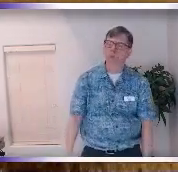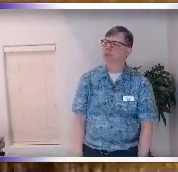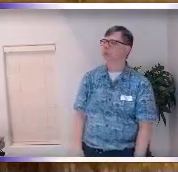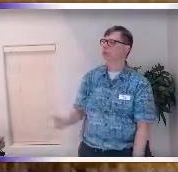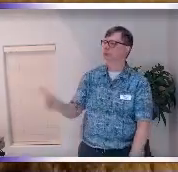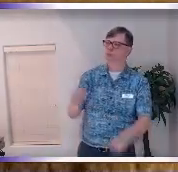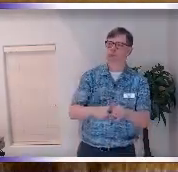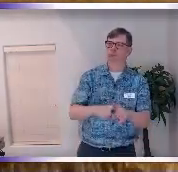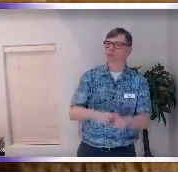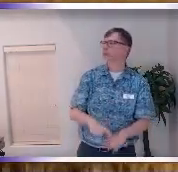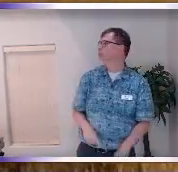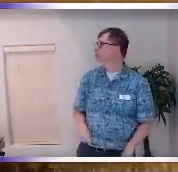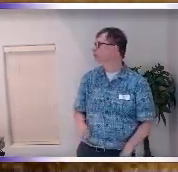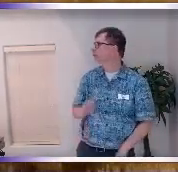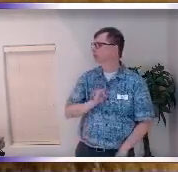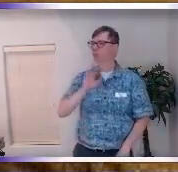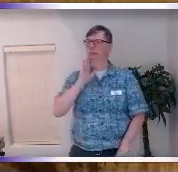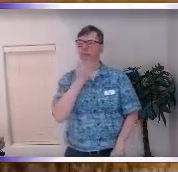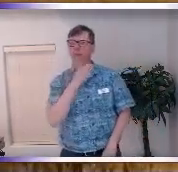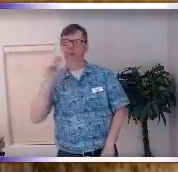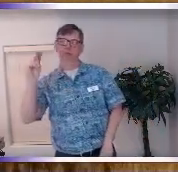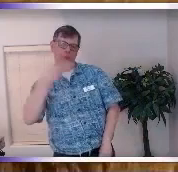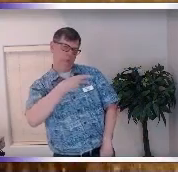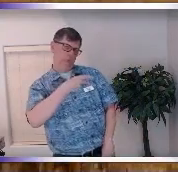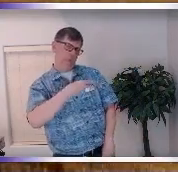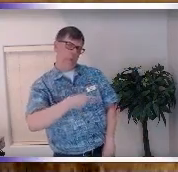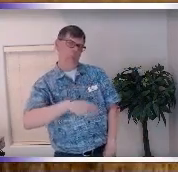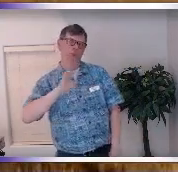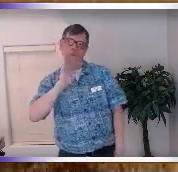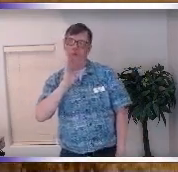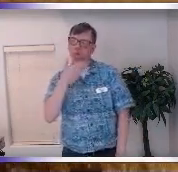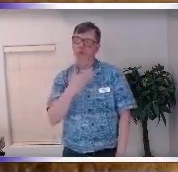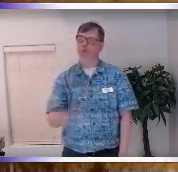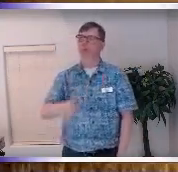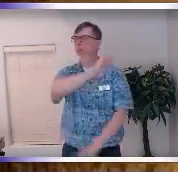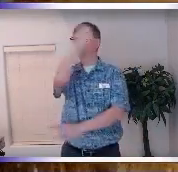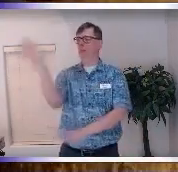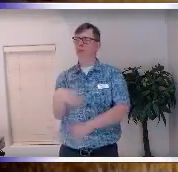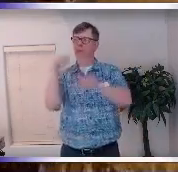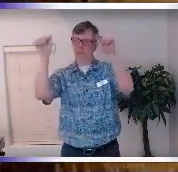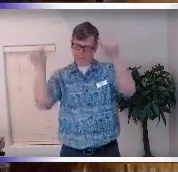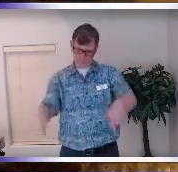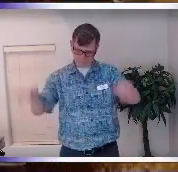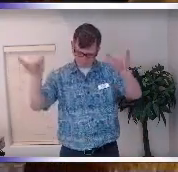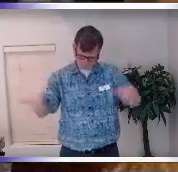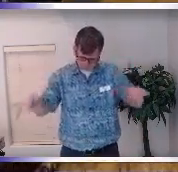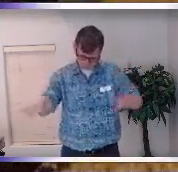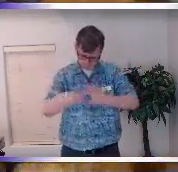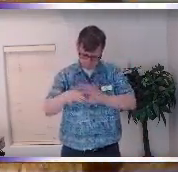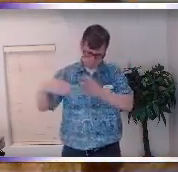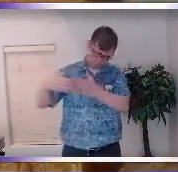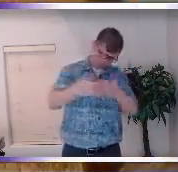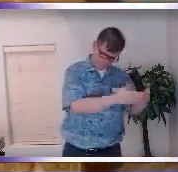where I go but it's okay because we're all here as a collective doing the same thing moving in the same